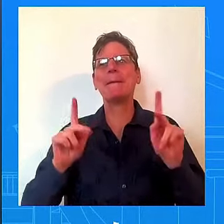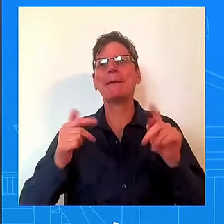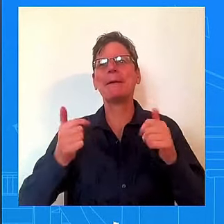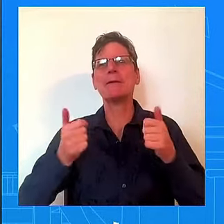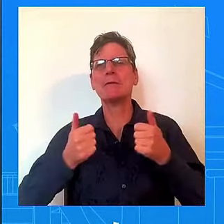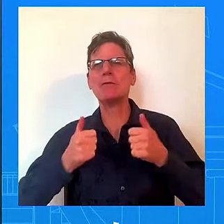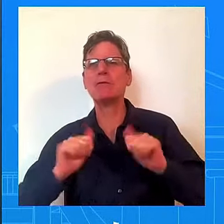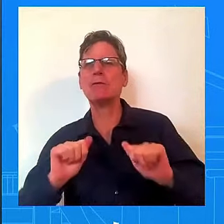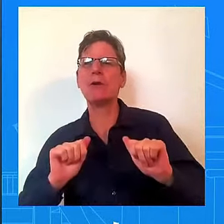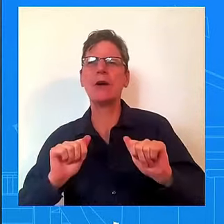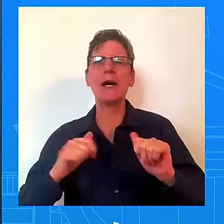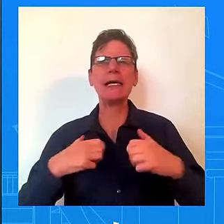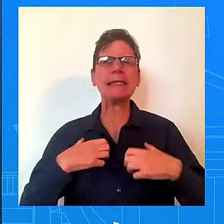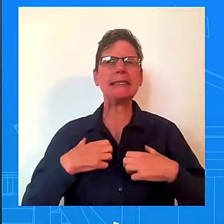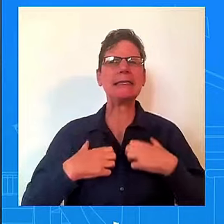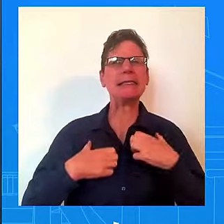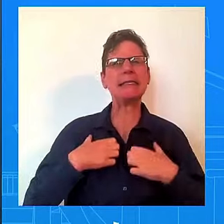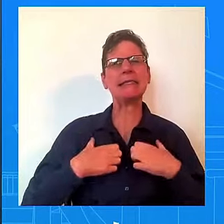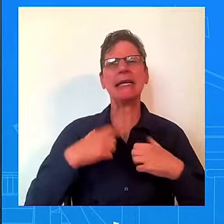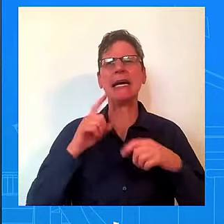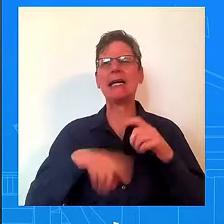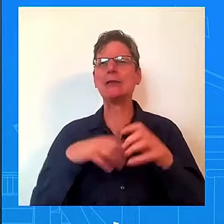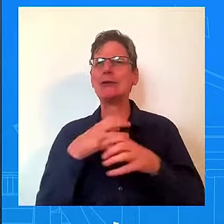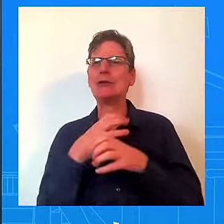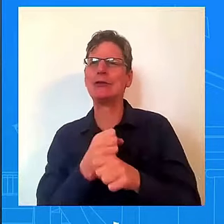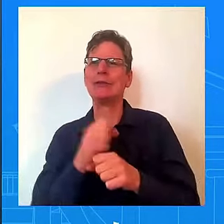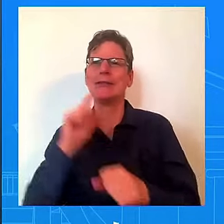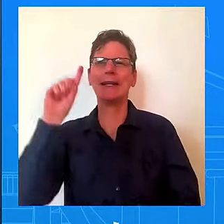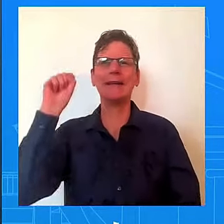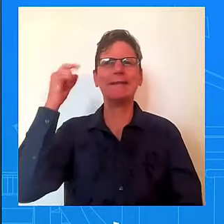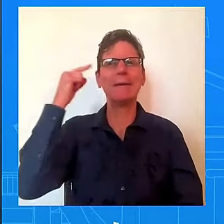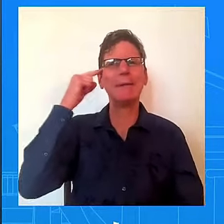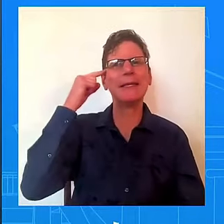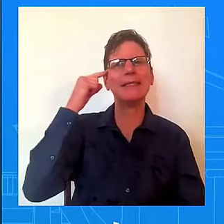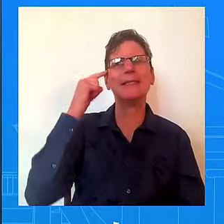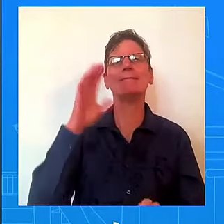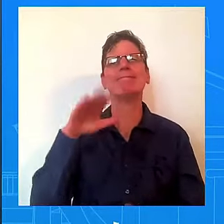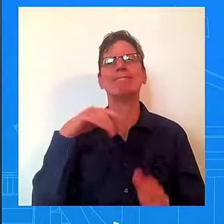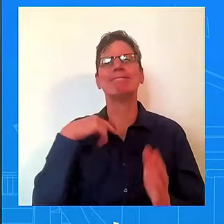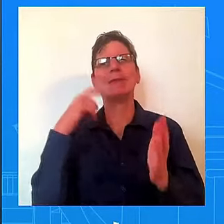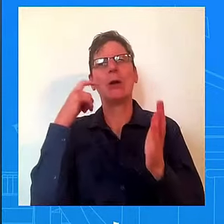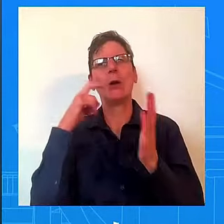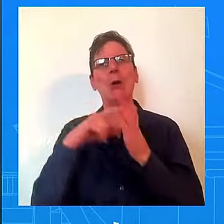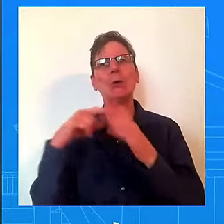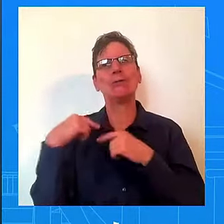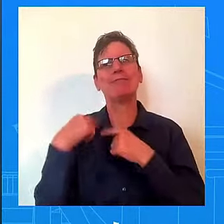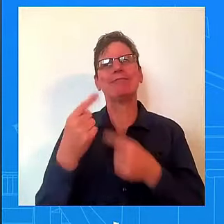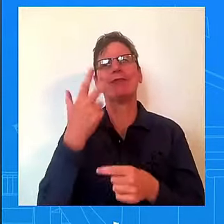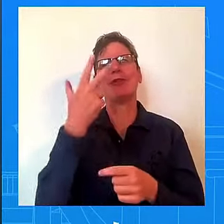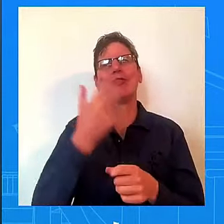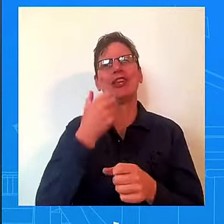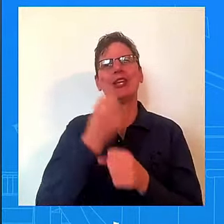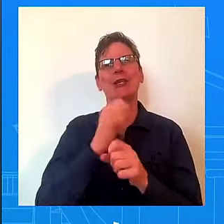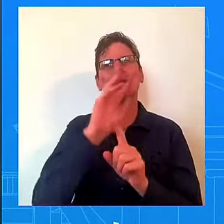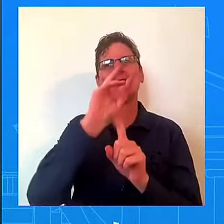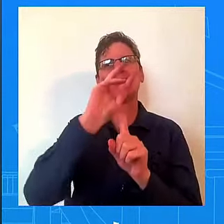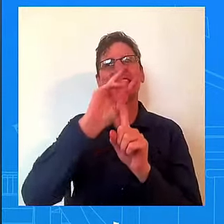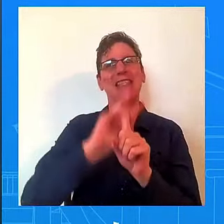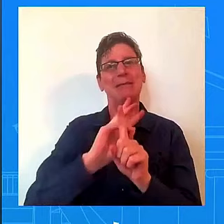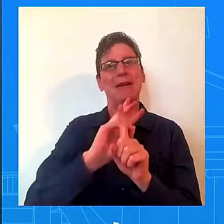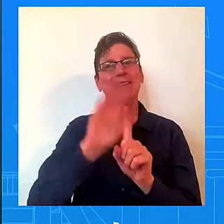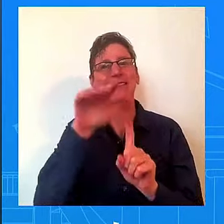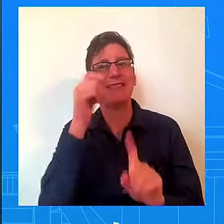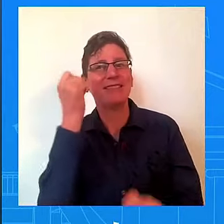seen over the course of the last three and a half years, and I'm also a former local elected official. When you're working with mayors and county executives and